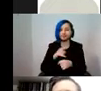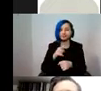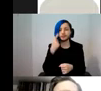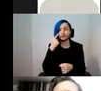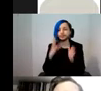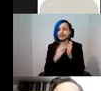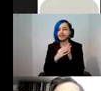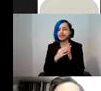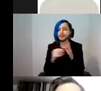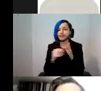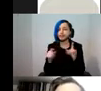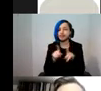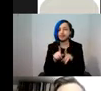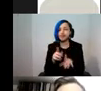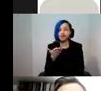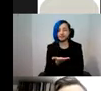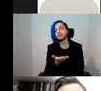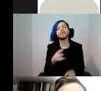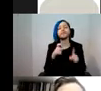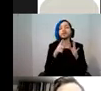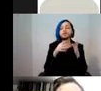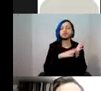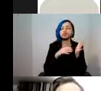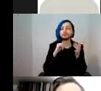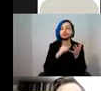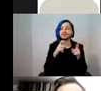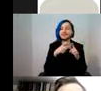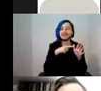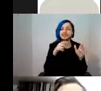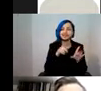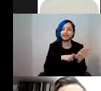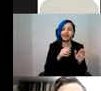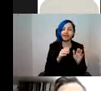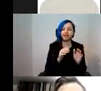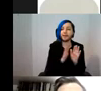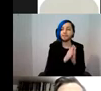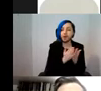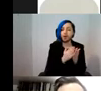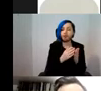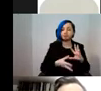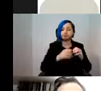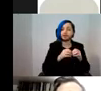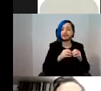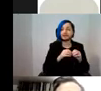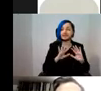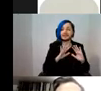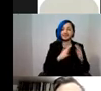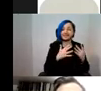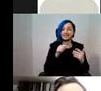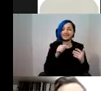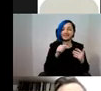like the Doomsday book produced in 1086, a survey of